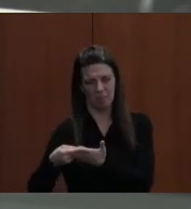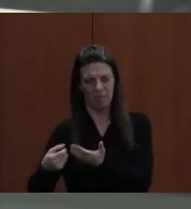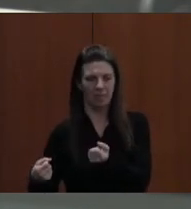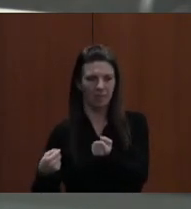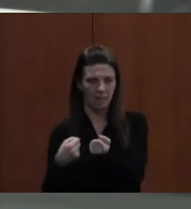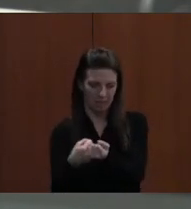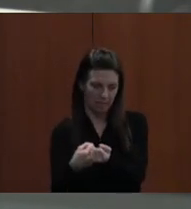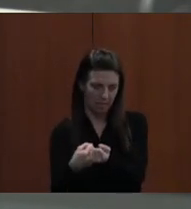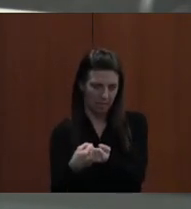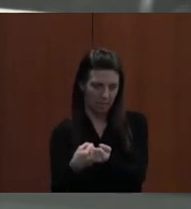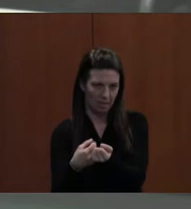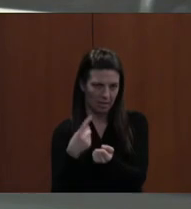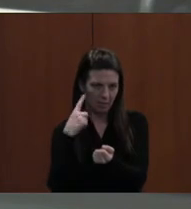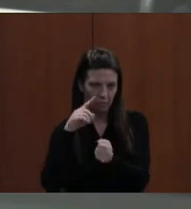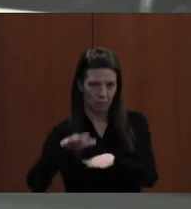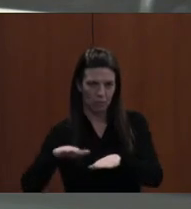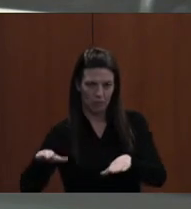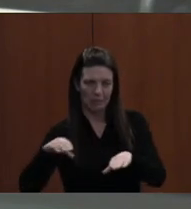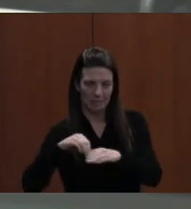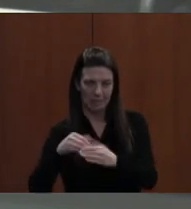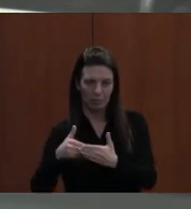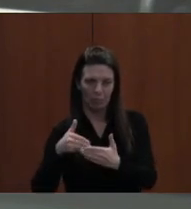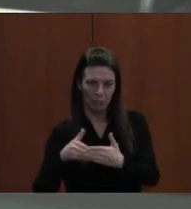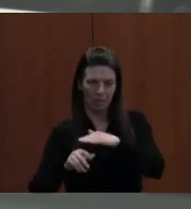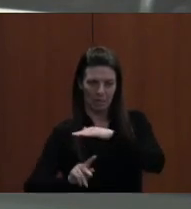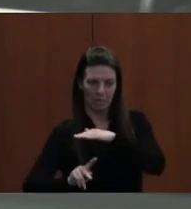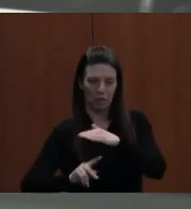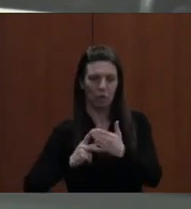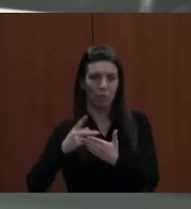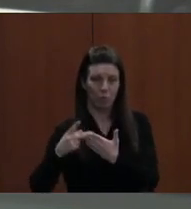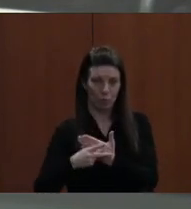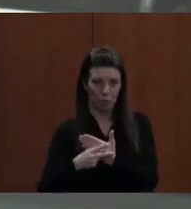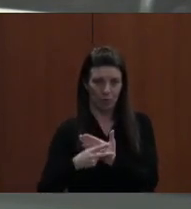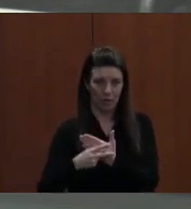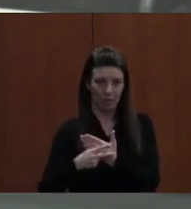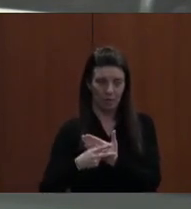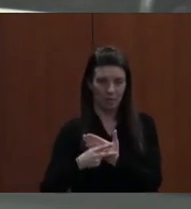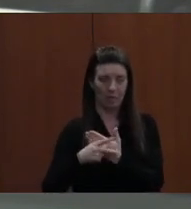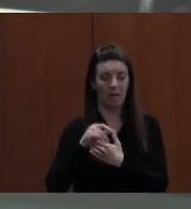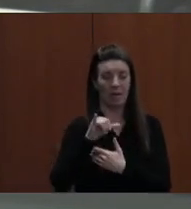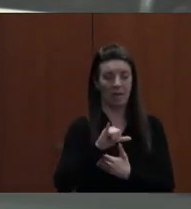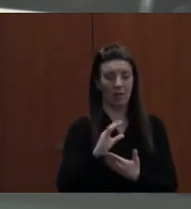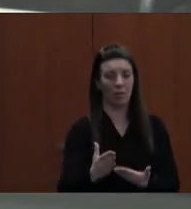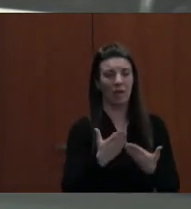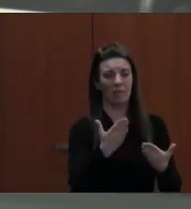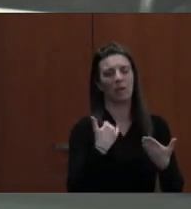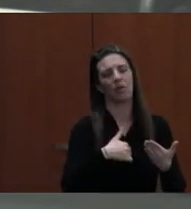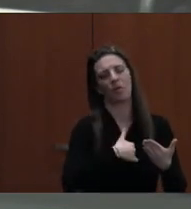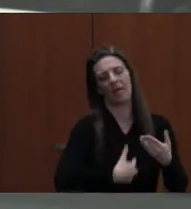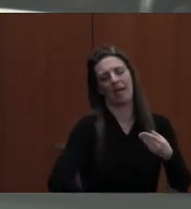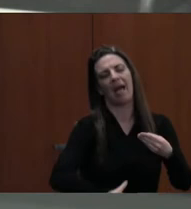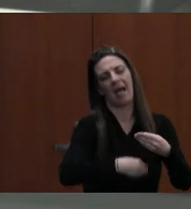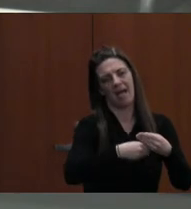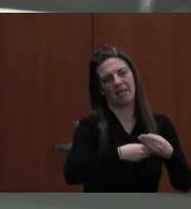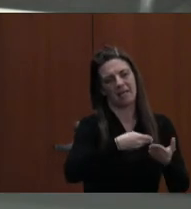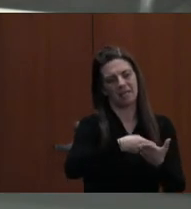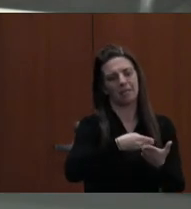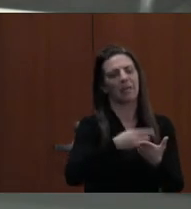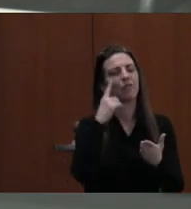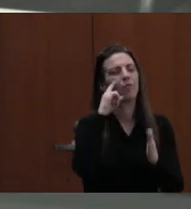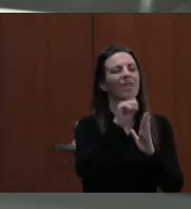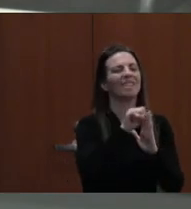programs. At the superintendent's recommended budget, we added a pass-through expense for the state share